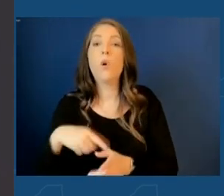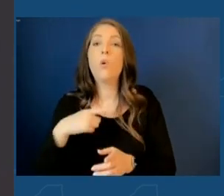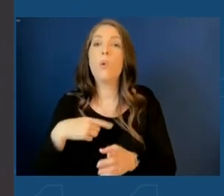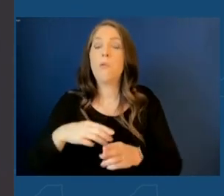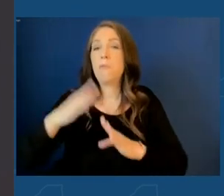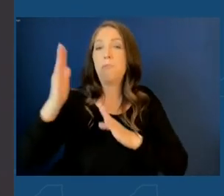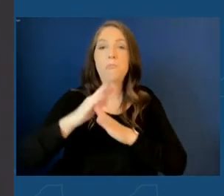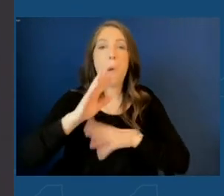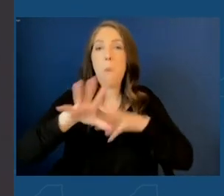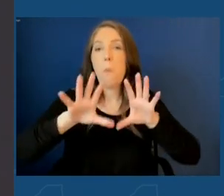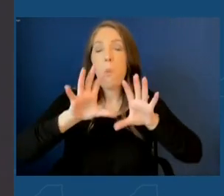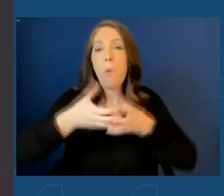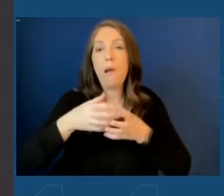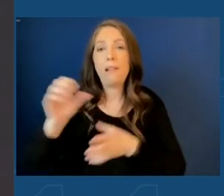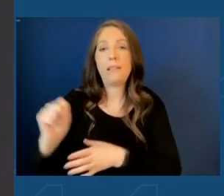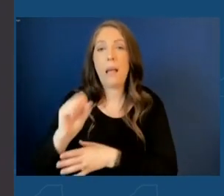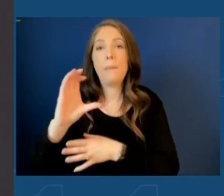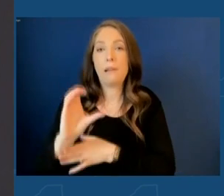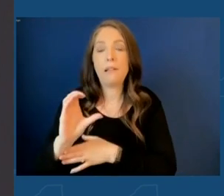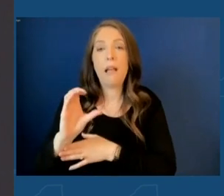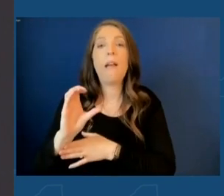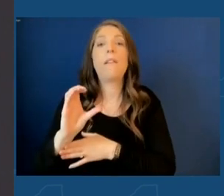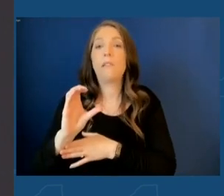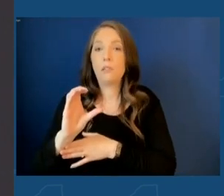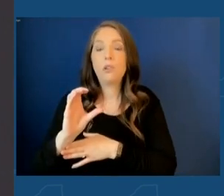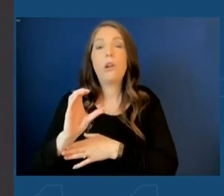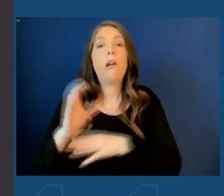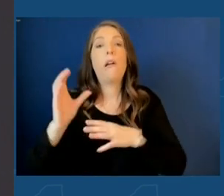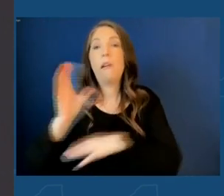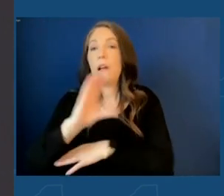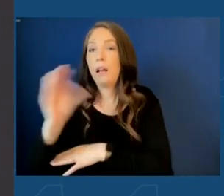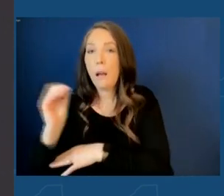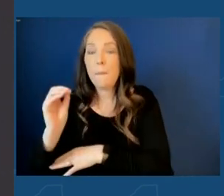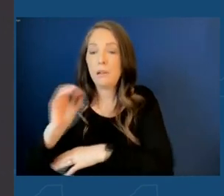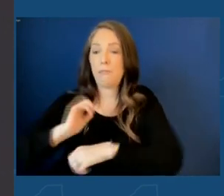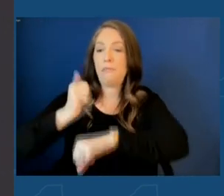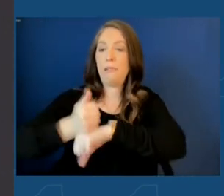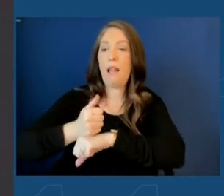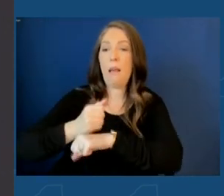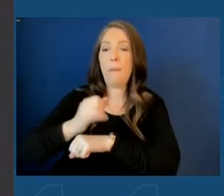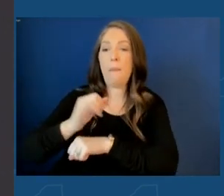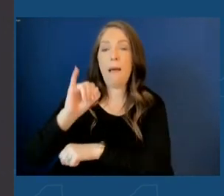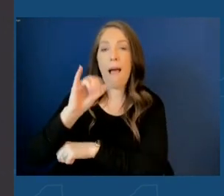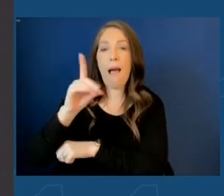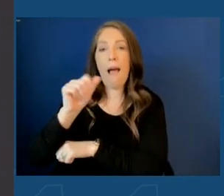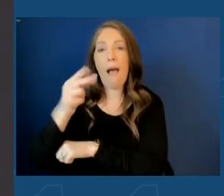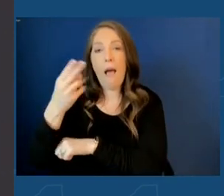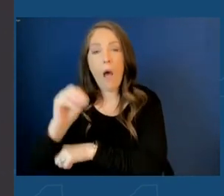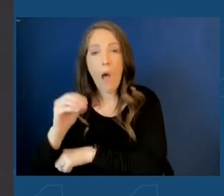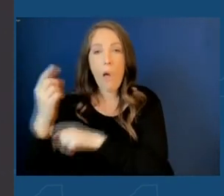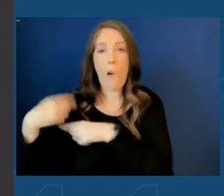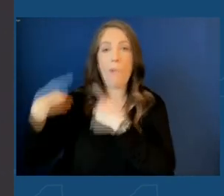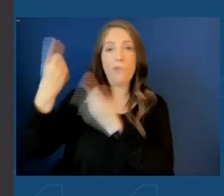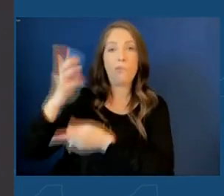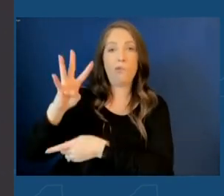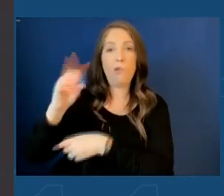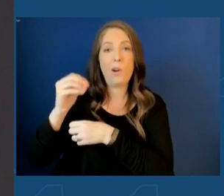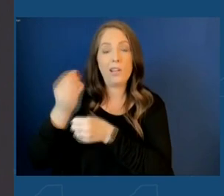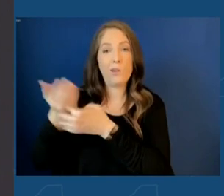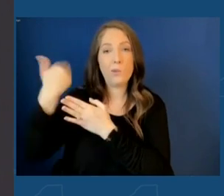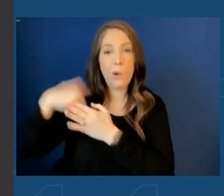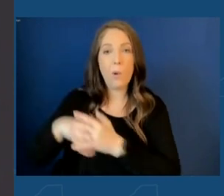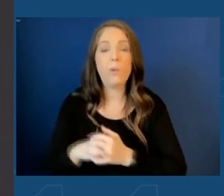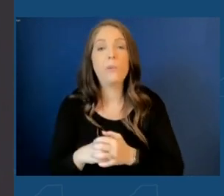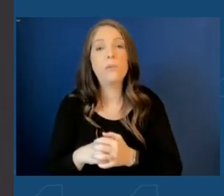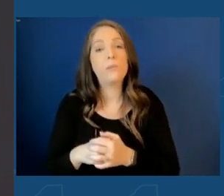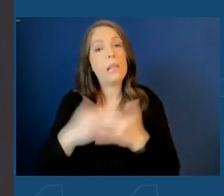semiconductor companies founded in Boise, Idaho more than four decades ago. And Boise remains our headquarters